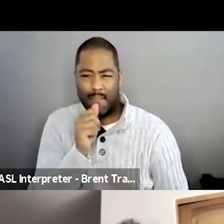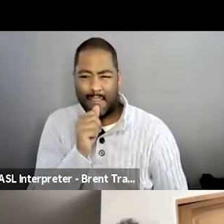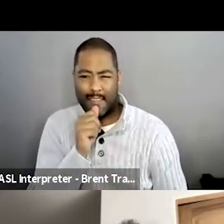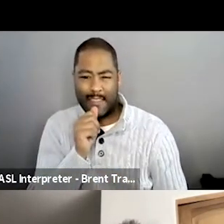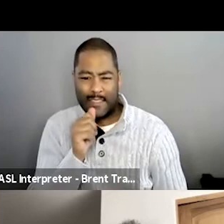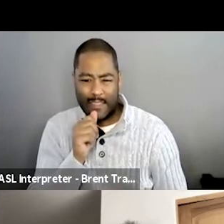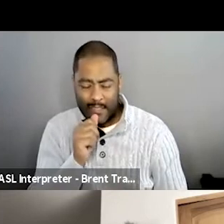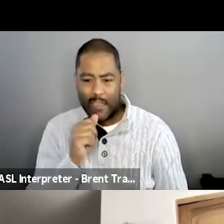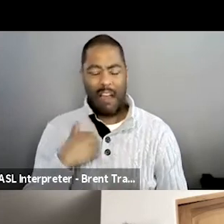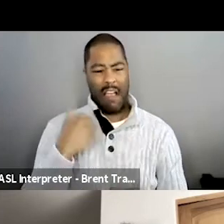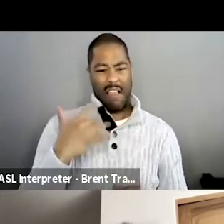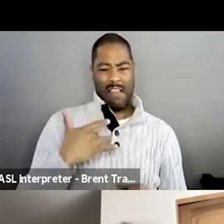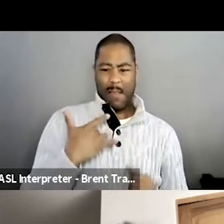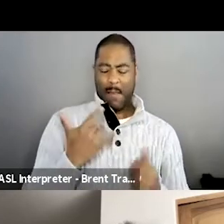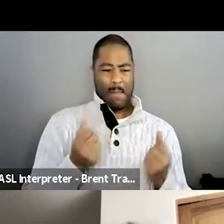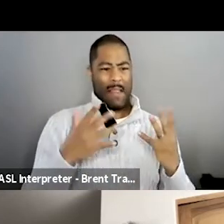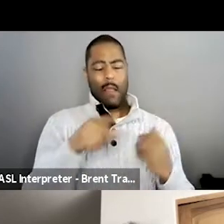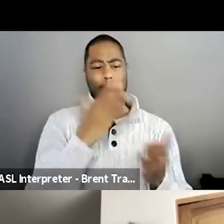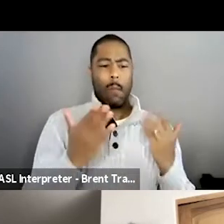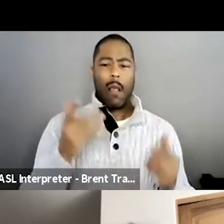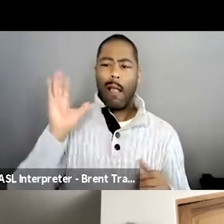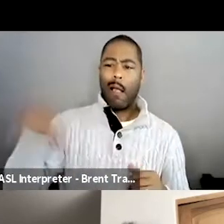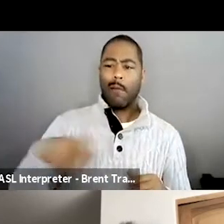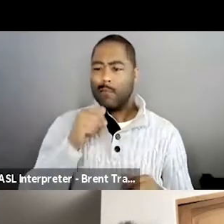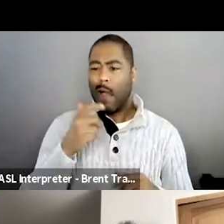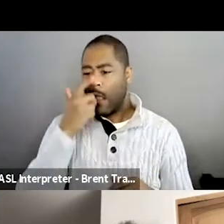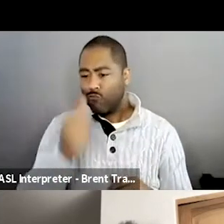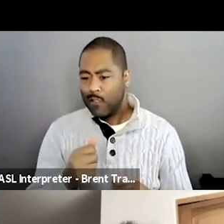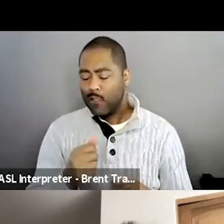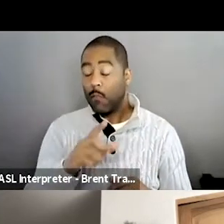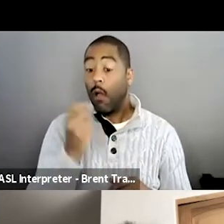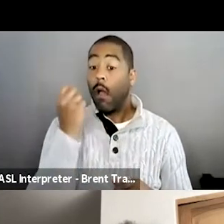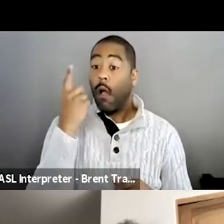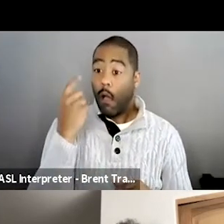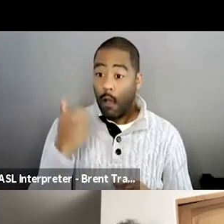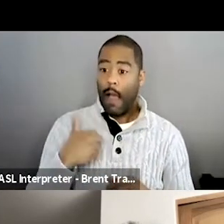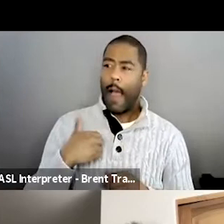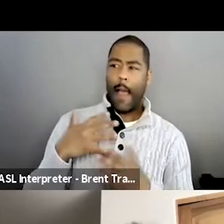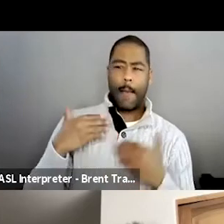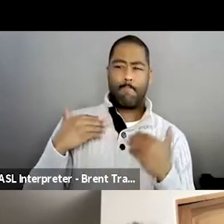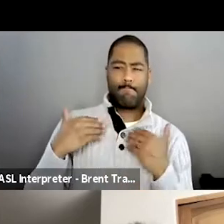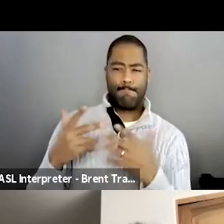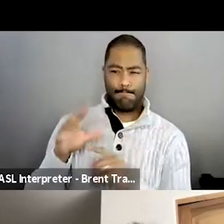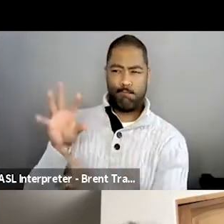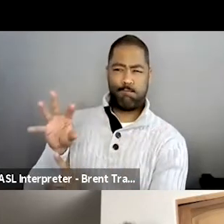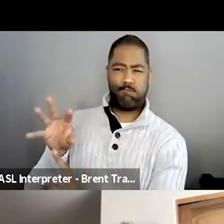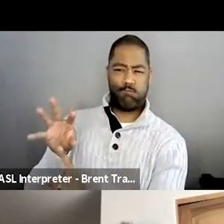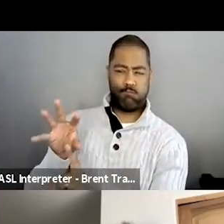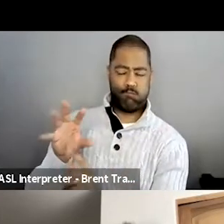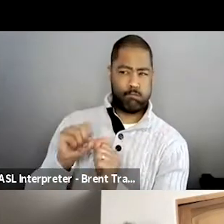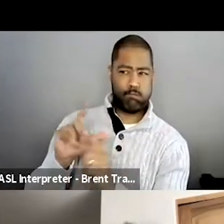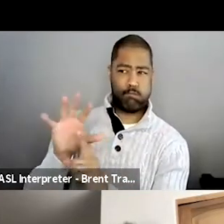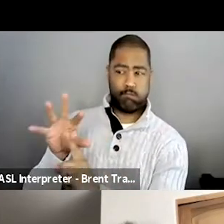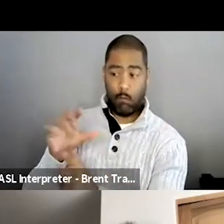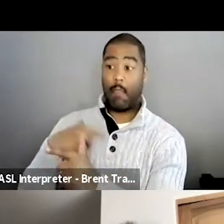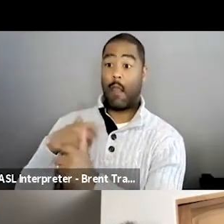but as soon as I saw what she really truly was up to, and I brought back a little bit of footage, then it became pretty clear to everybody